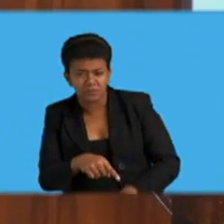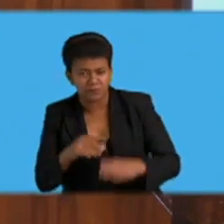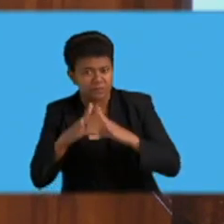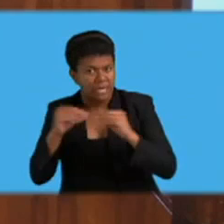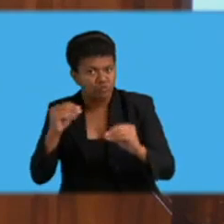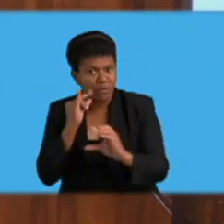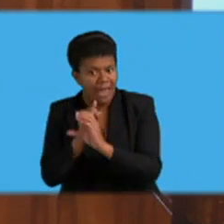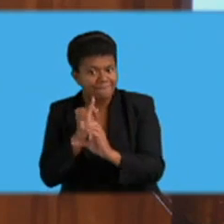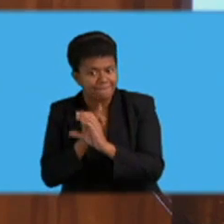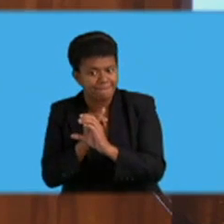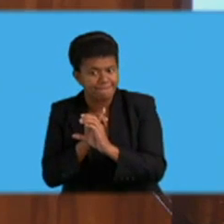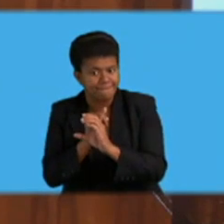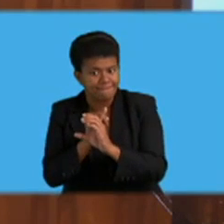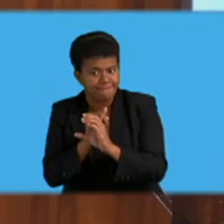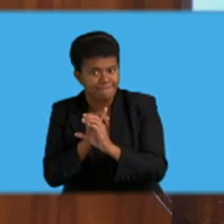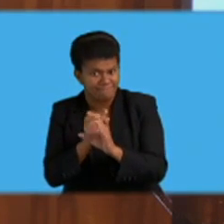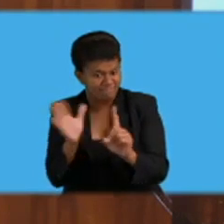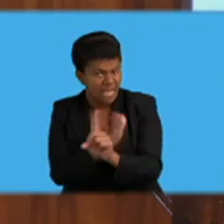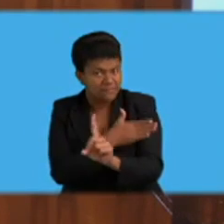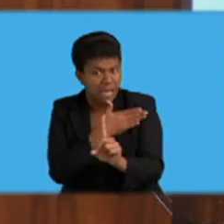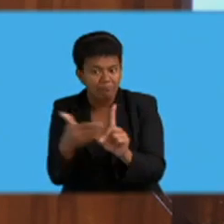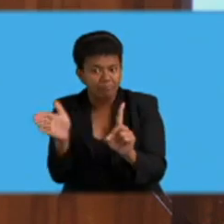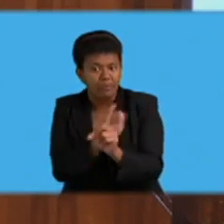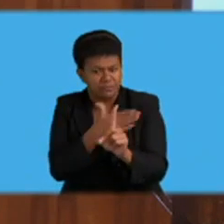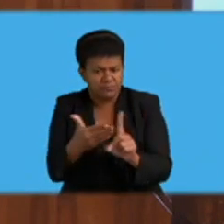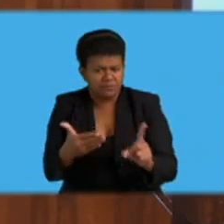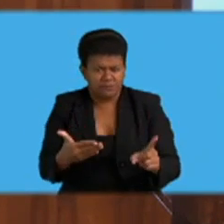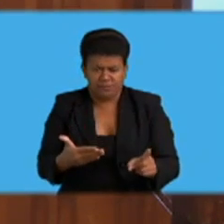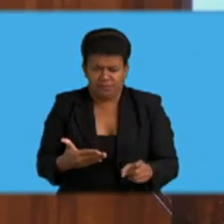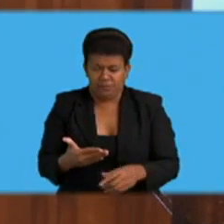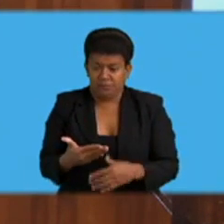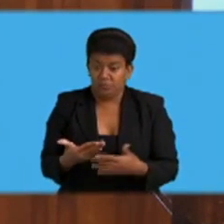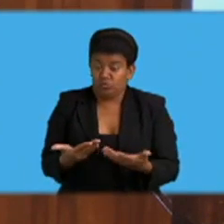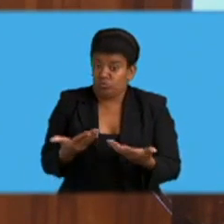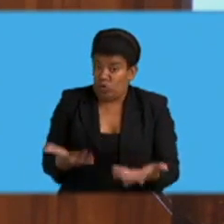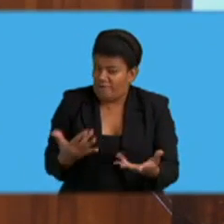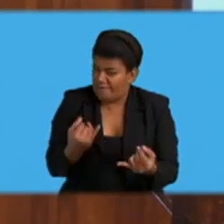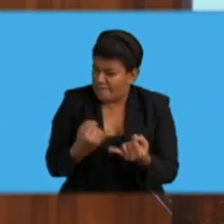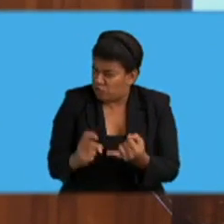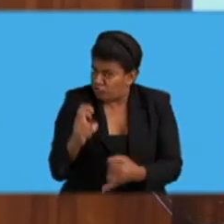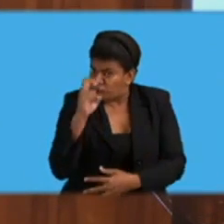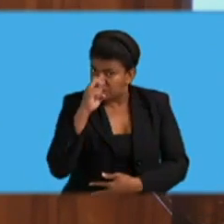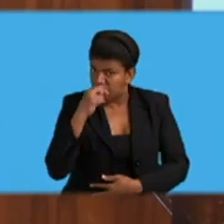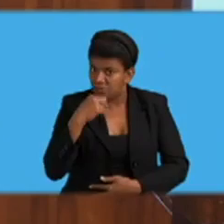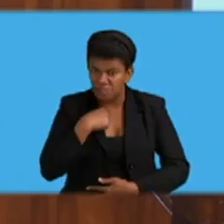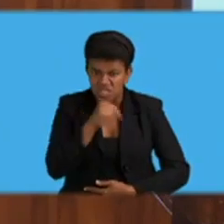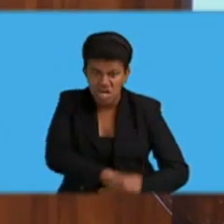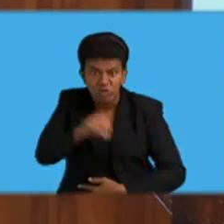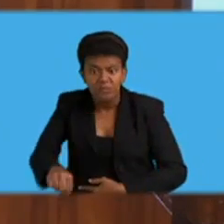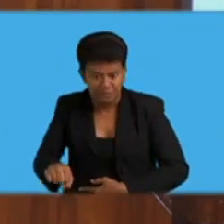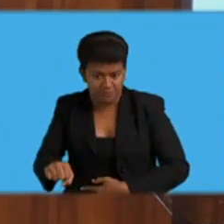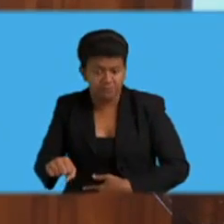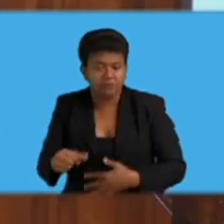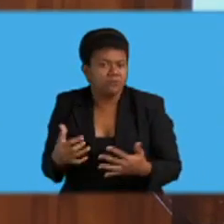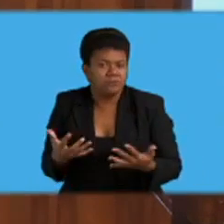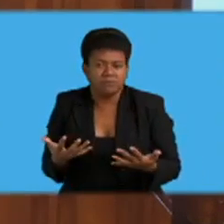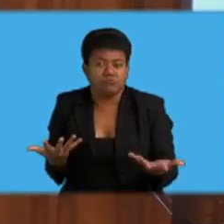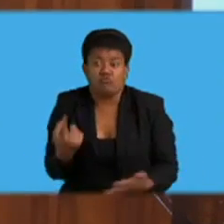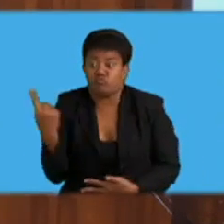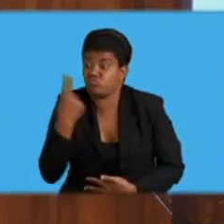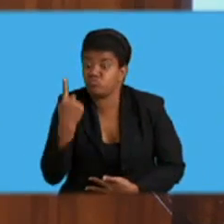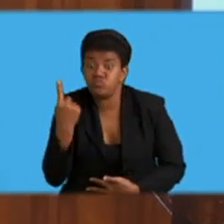policy, a no reconciliation of perpetrators and victims in sexual or abuse cases.